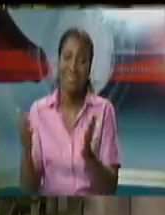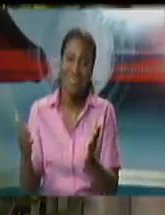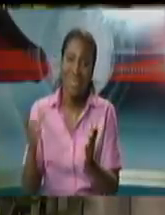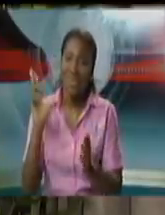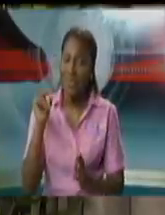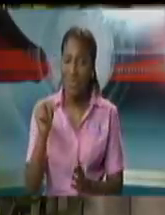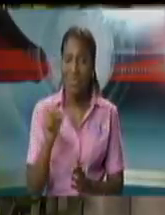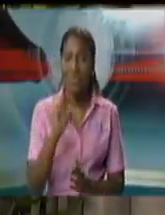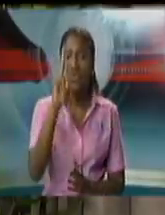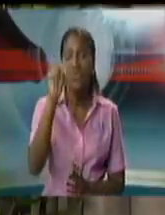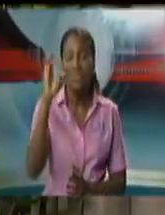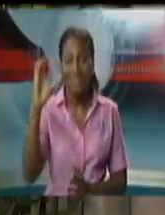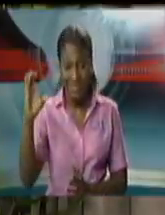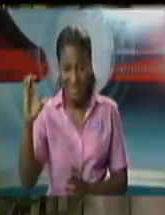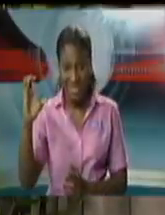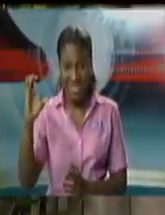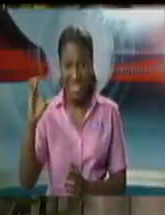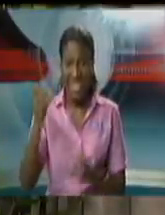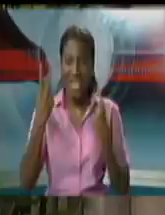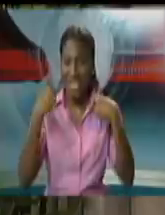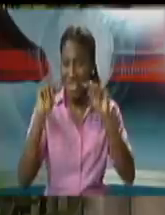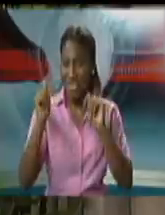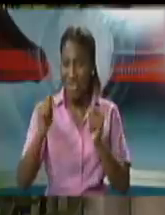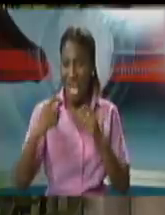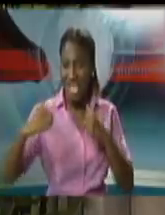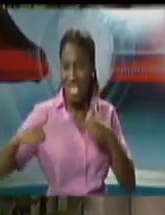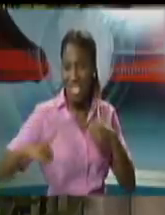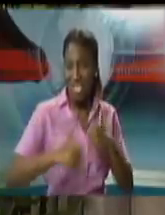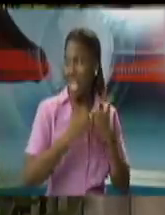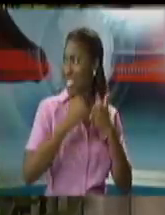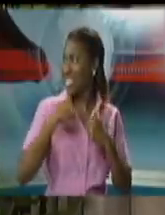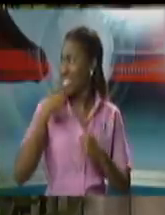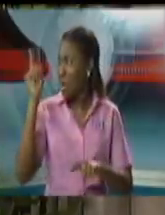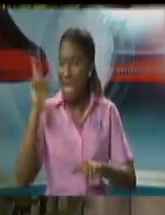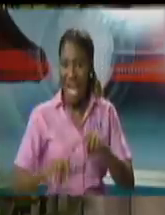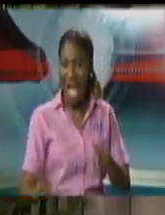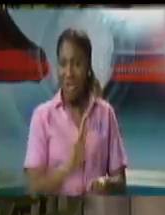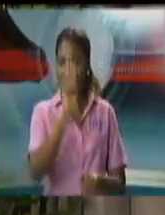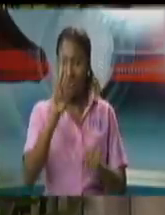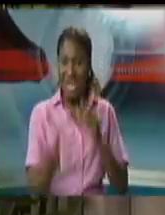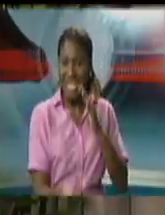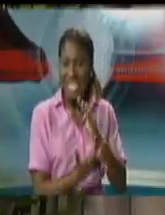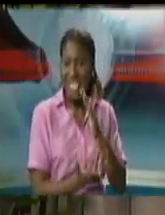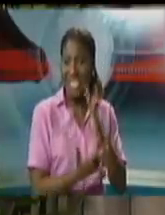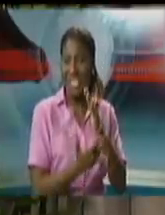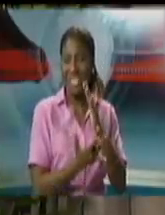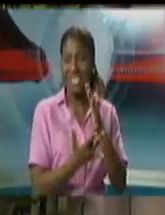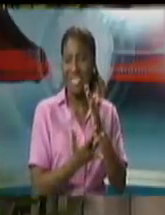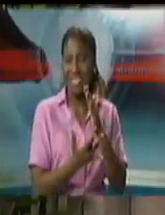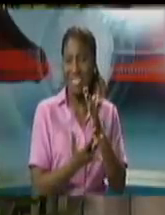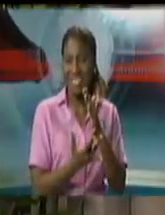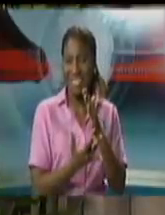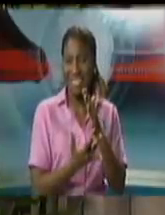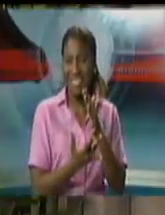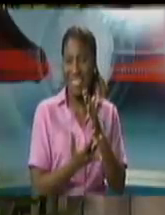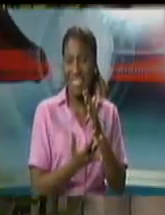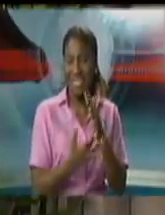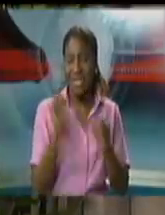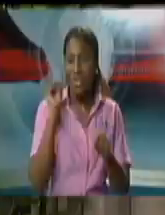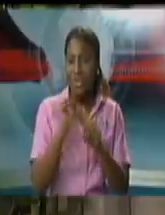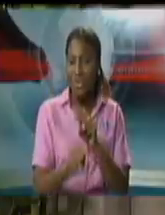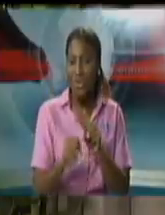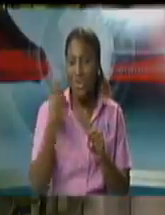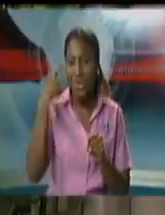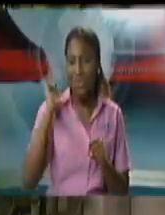opposition in challenging the use of technology which would have assisted everybody's benefit so that we'd have a real-time understanding